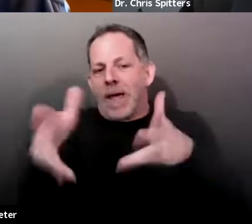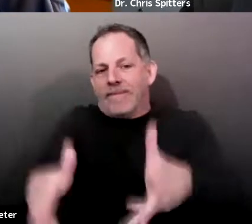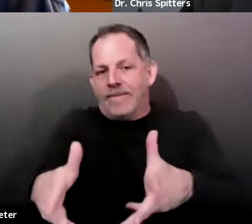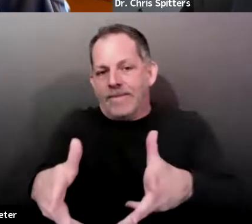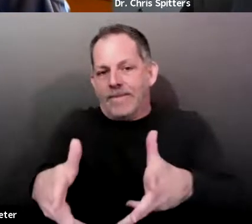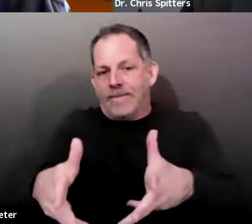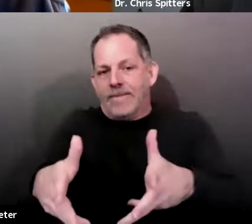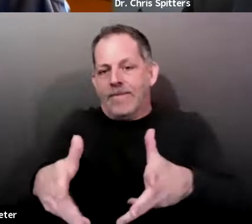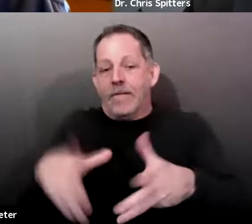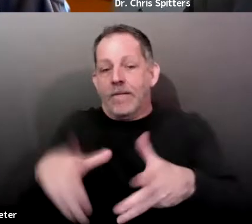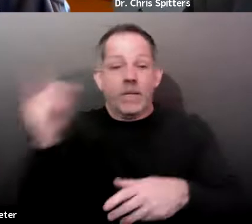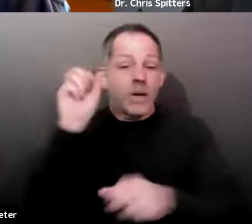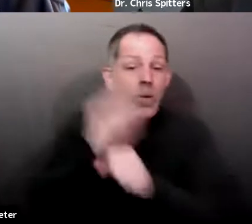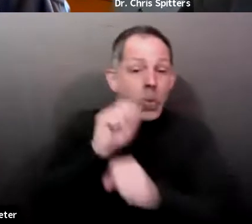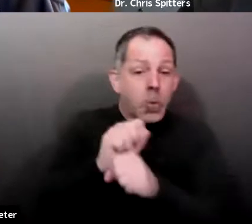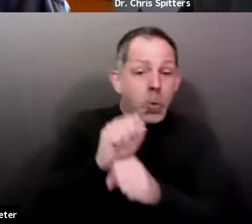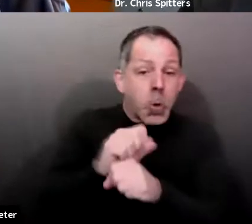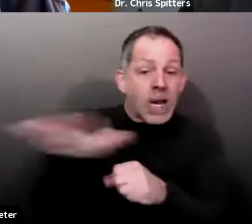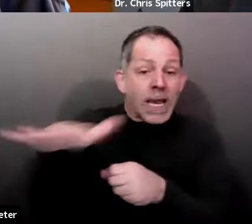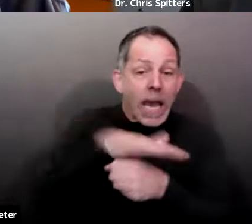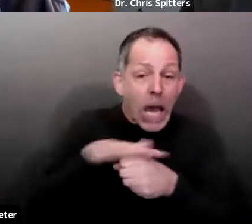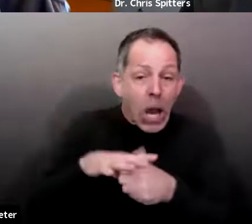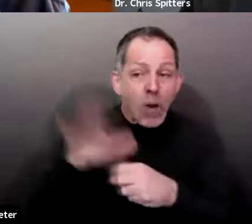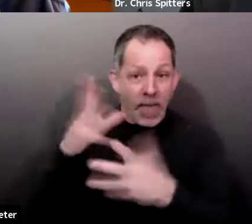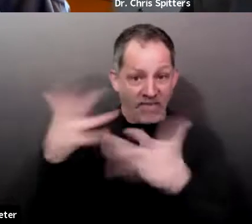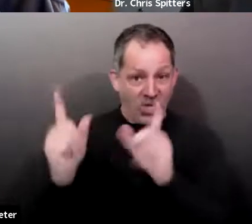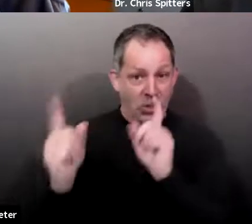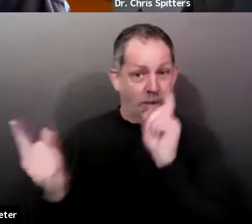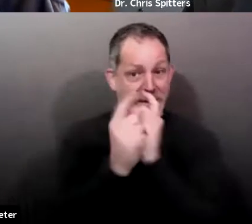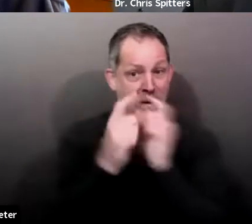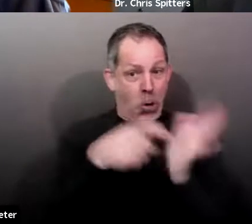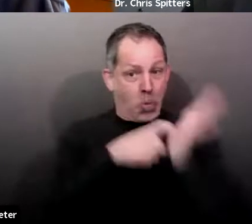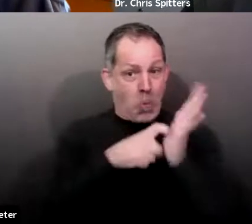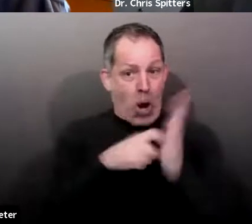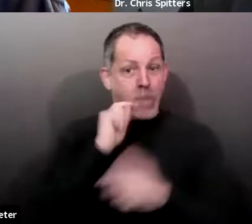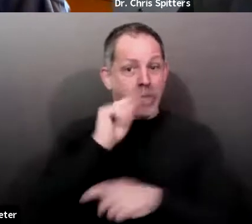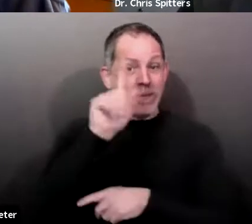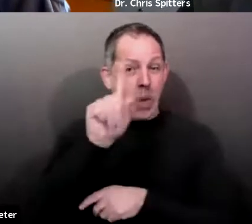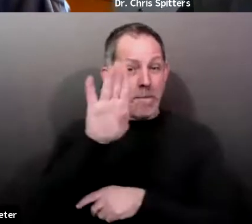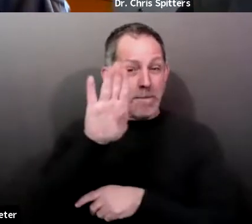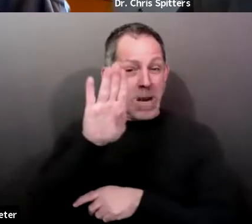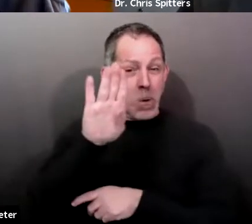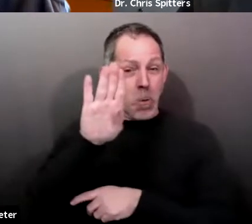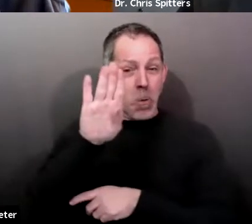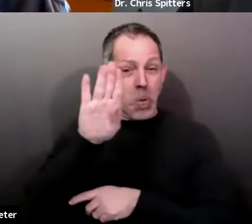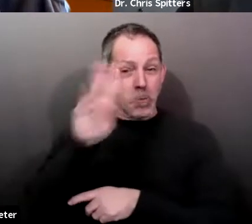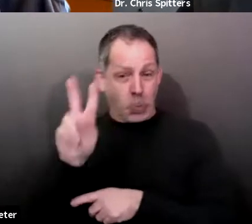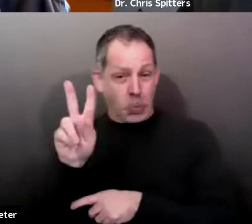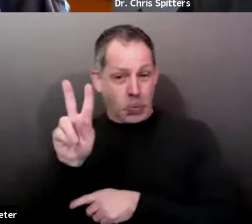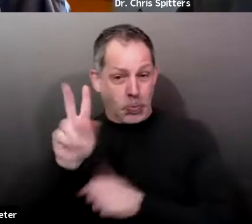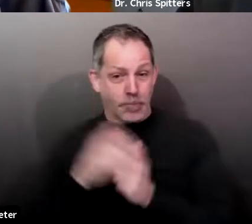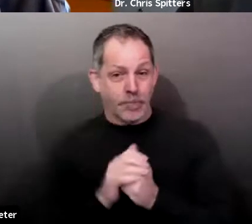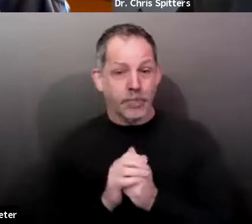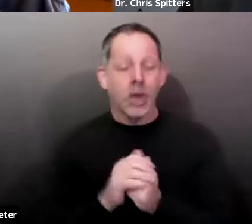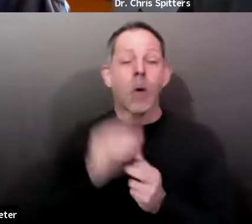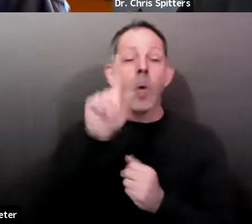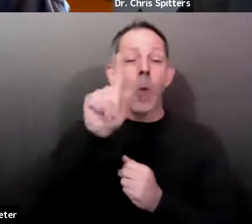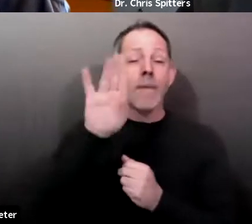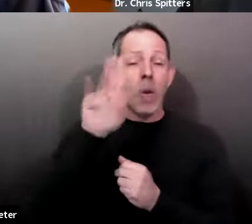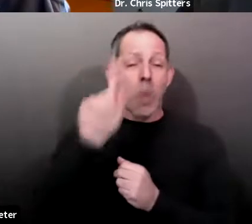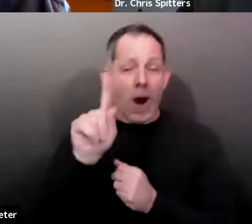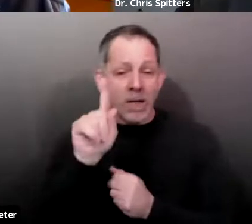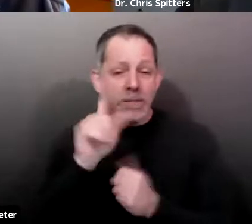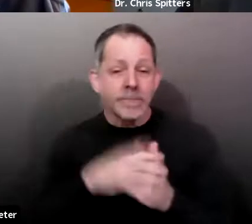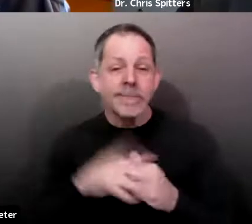1B2 criteria, remaining people from 1B1, and then just a few stragglers from 1A who are